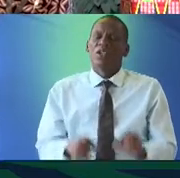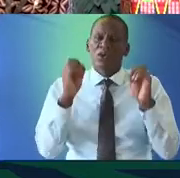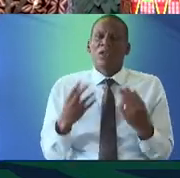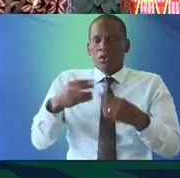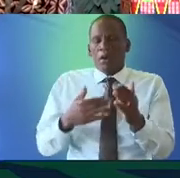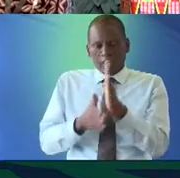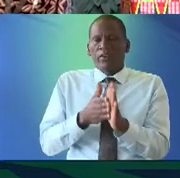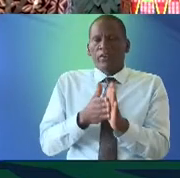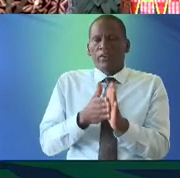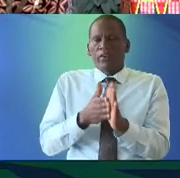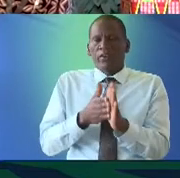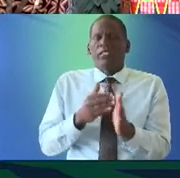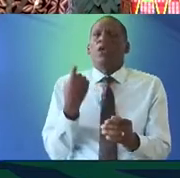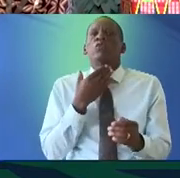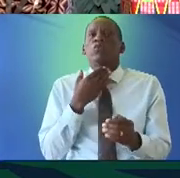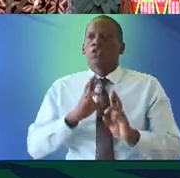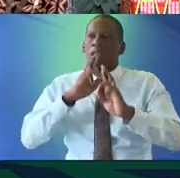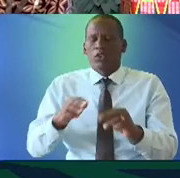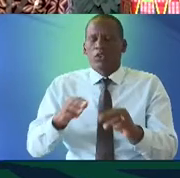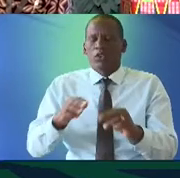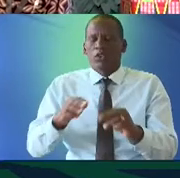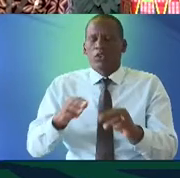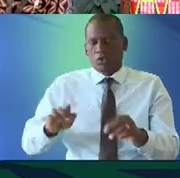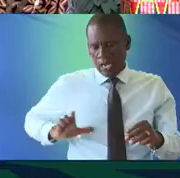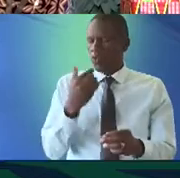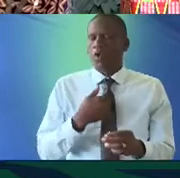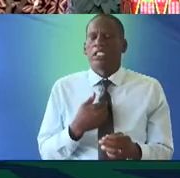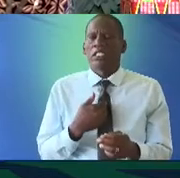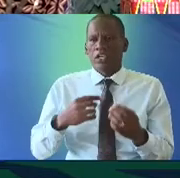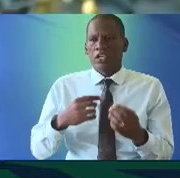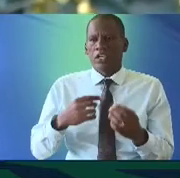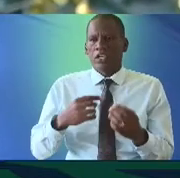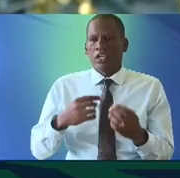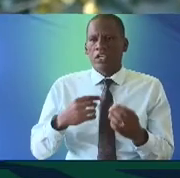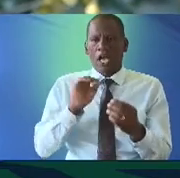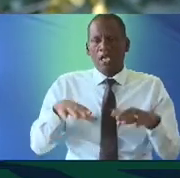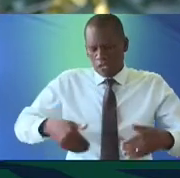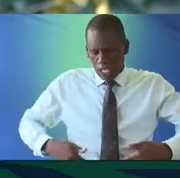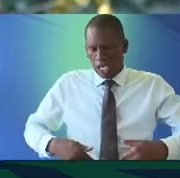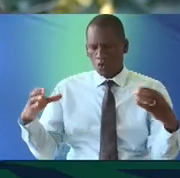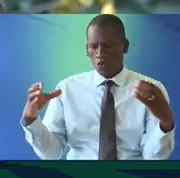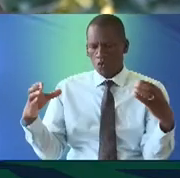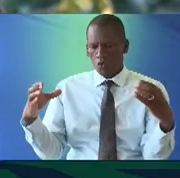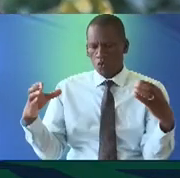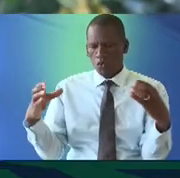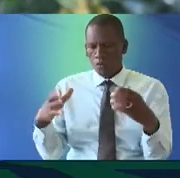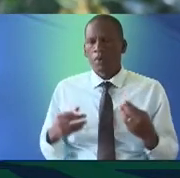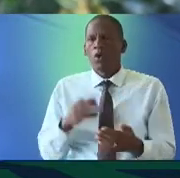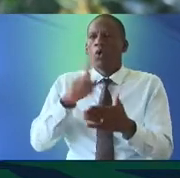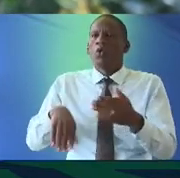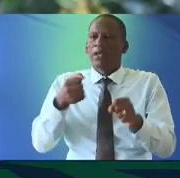yes mine is a quick one I just wanted to respond to the lady who has asked about the younger generation